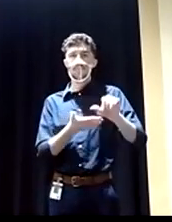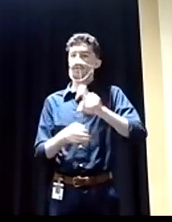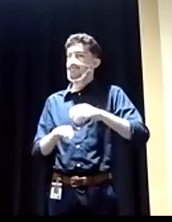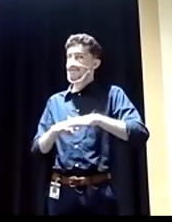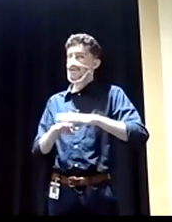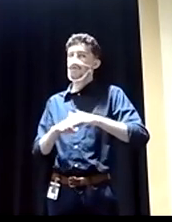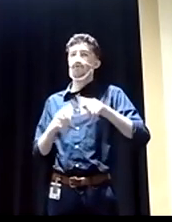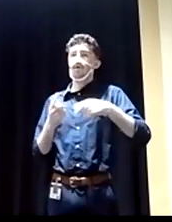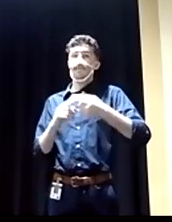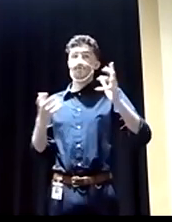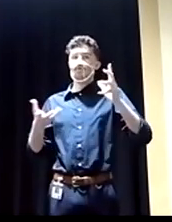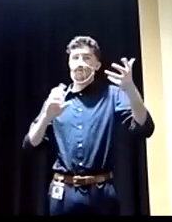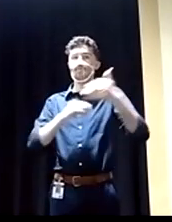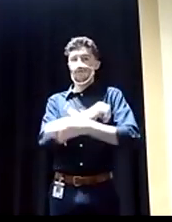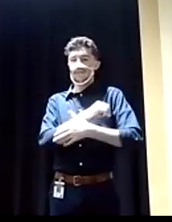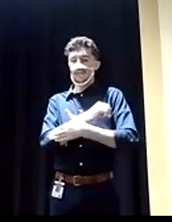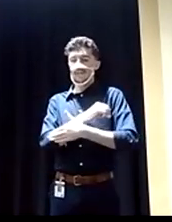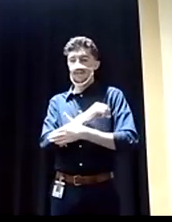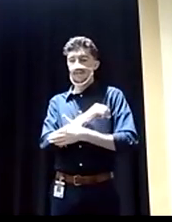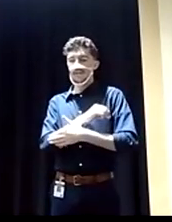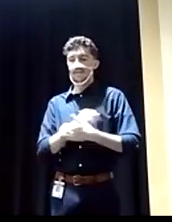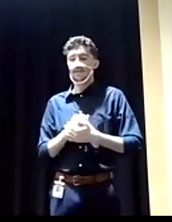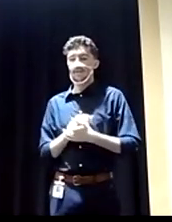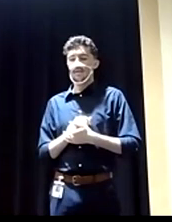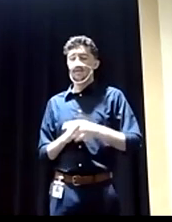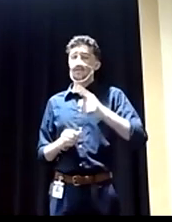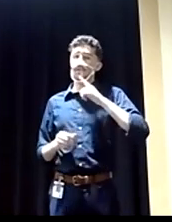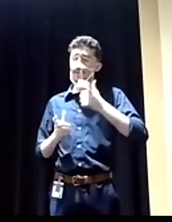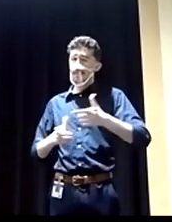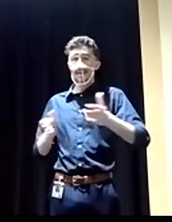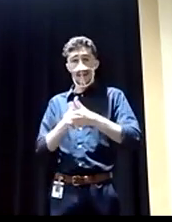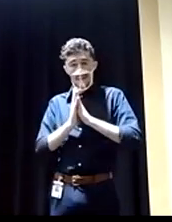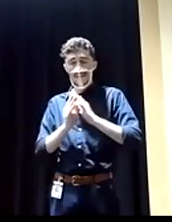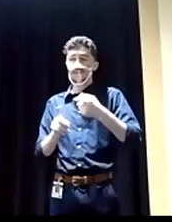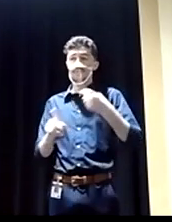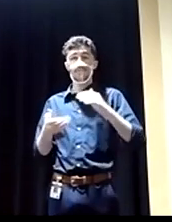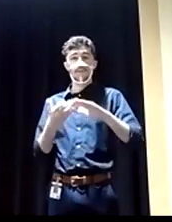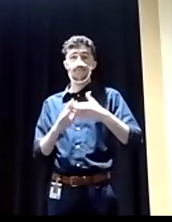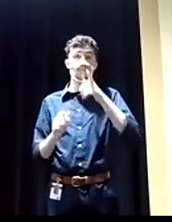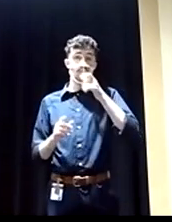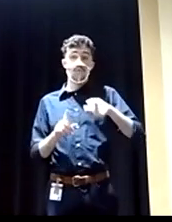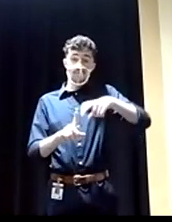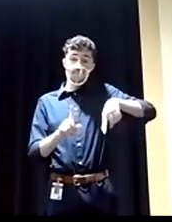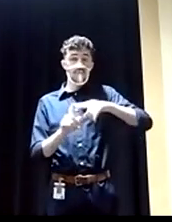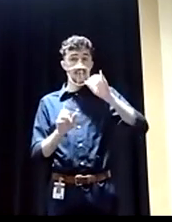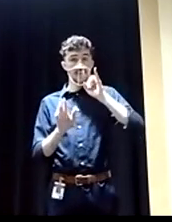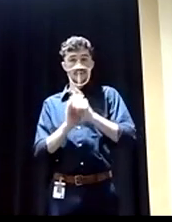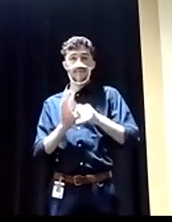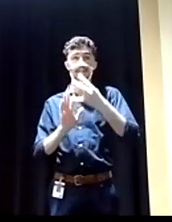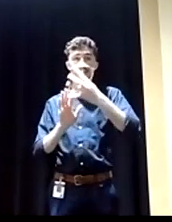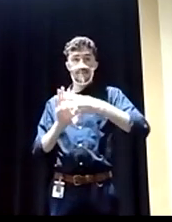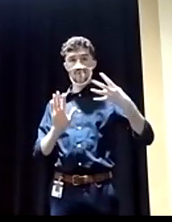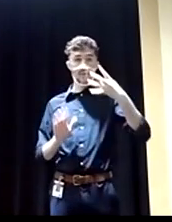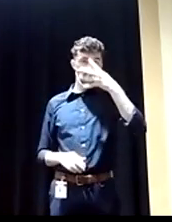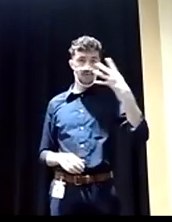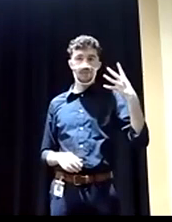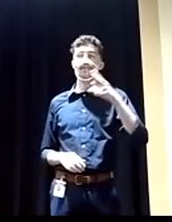ask of immigrant communities that I've spoken to. So yes, we should have foreign aid, but we